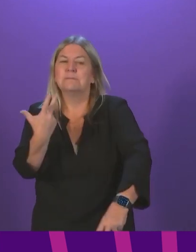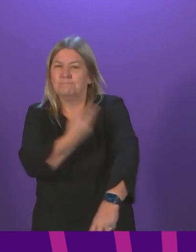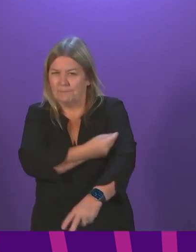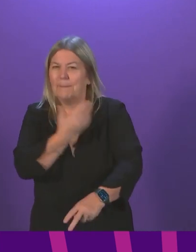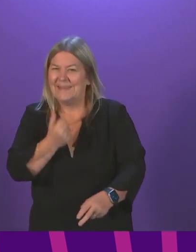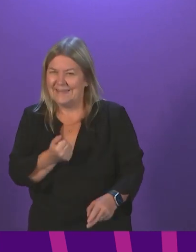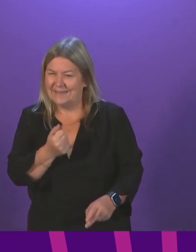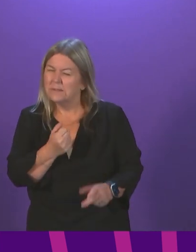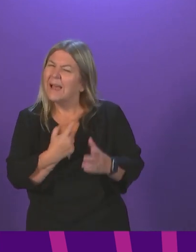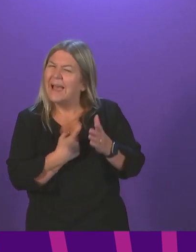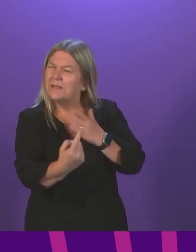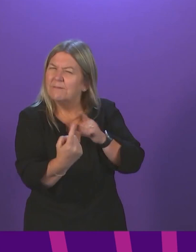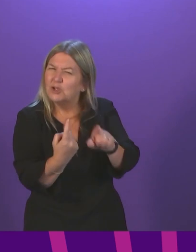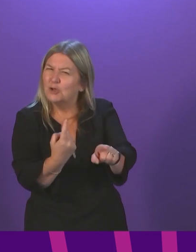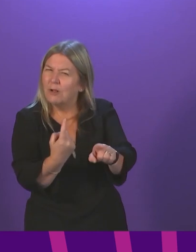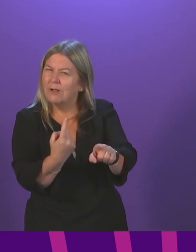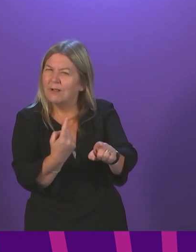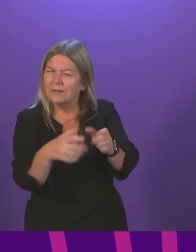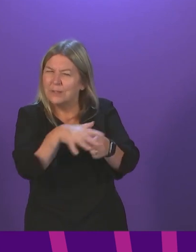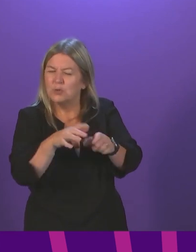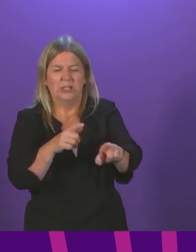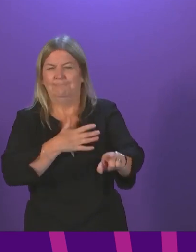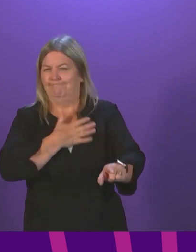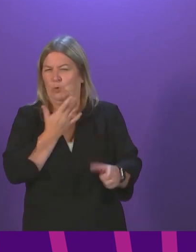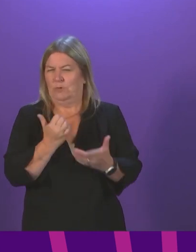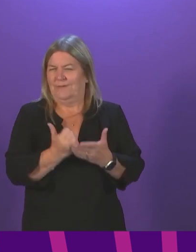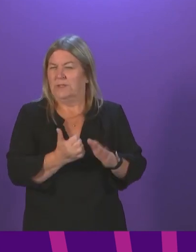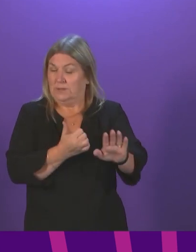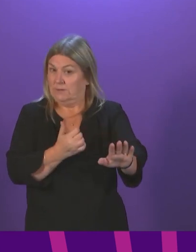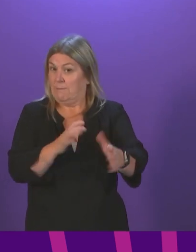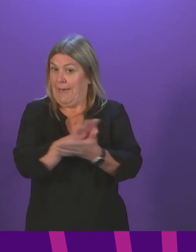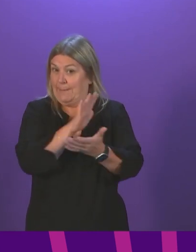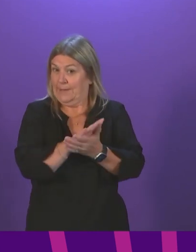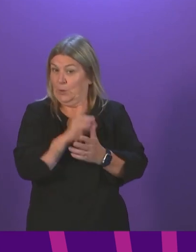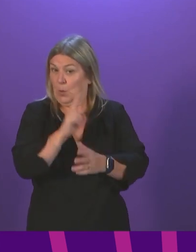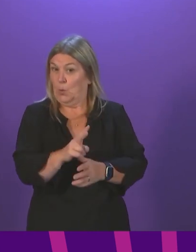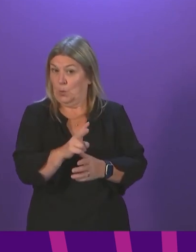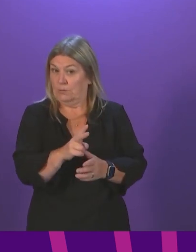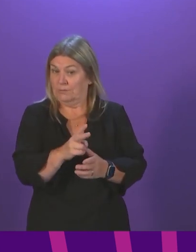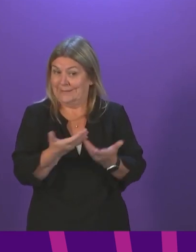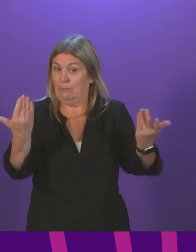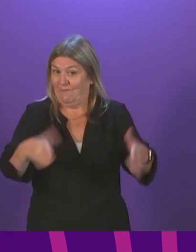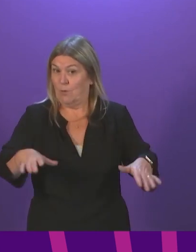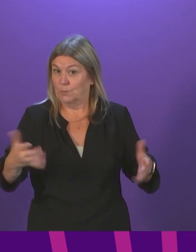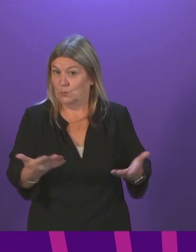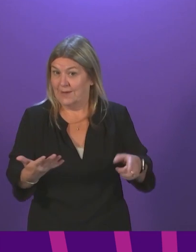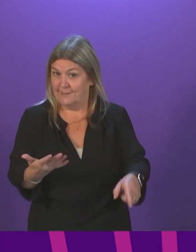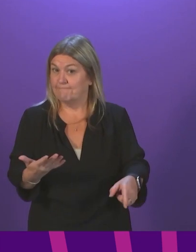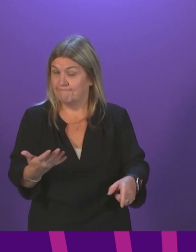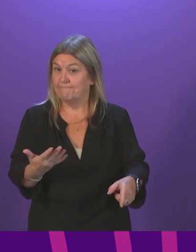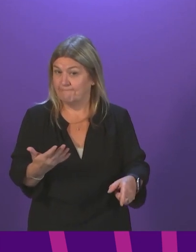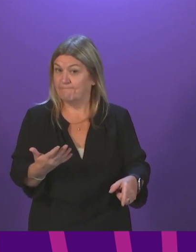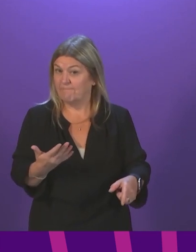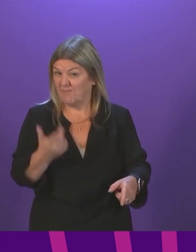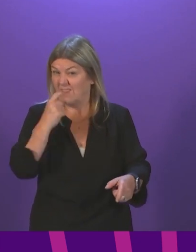the individual case because clearly there's been GP input and advice there. I'm very happy to look into that issue in more detail